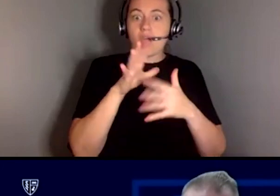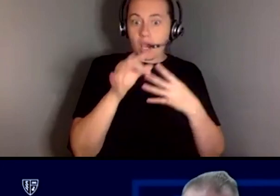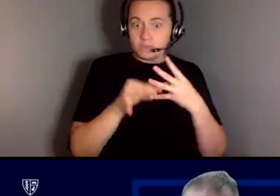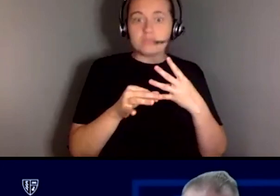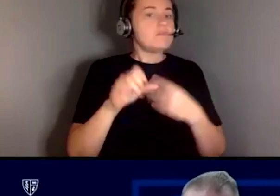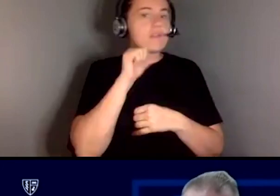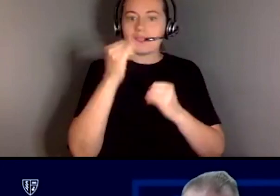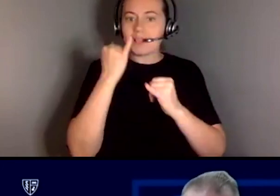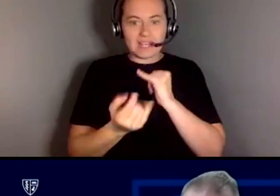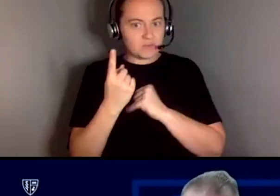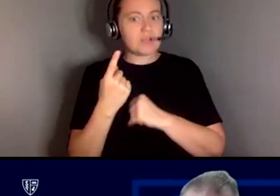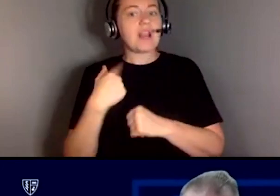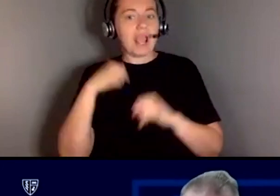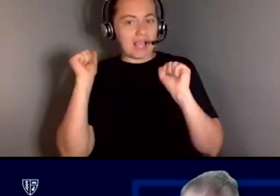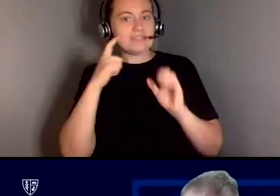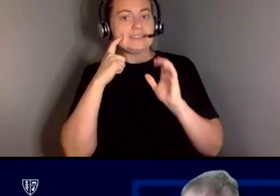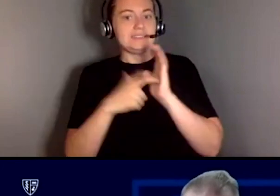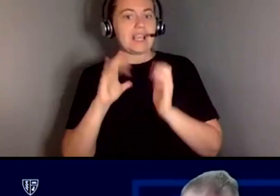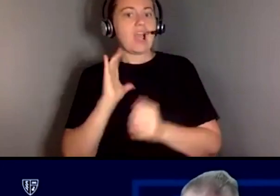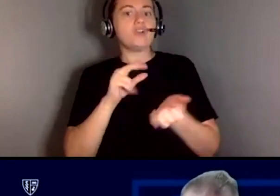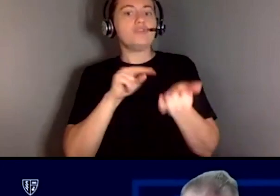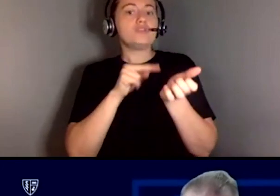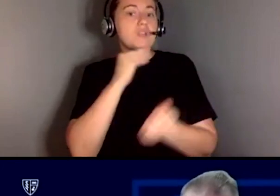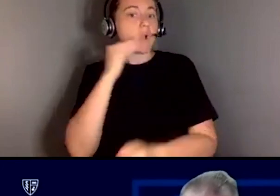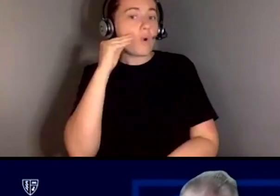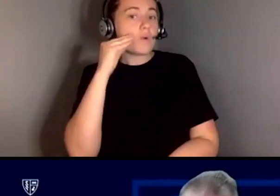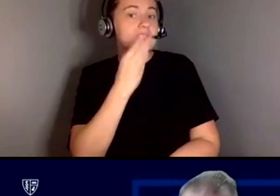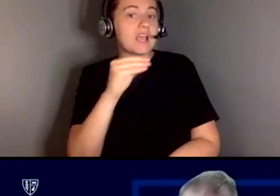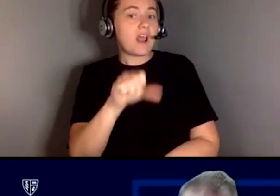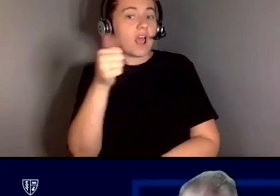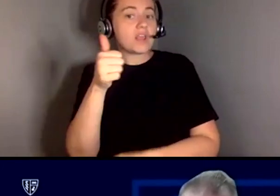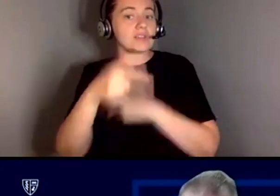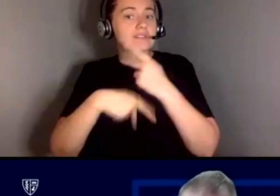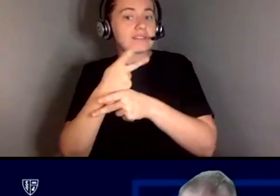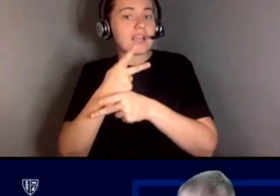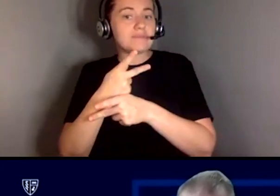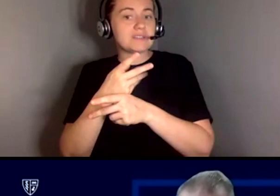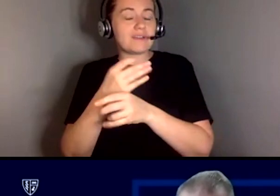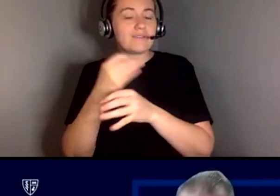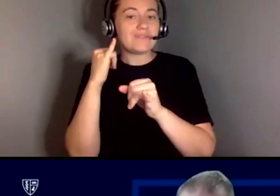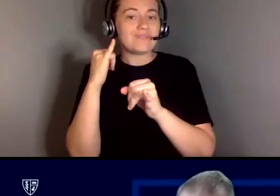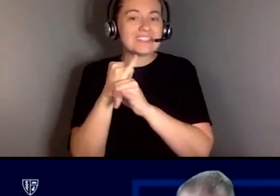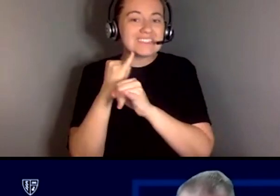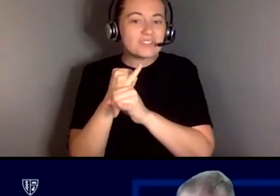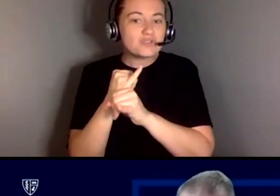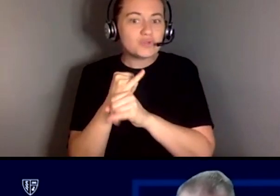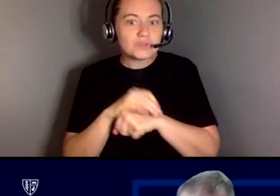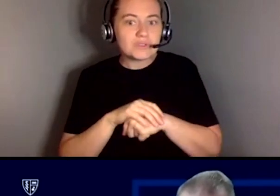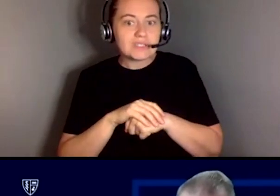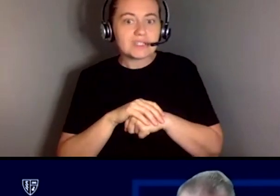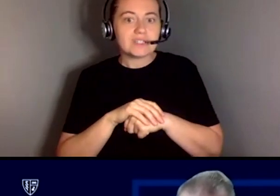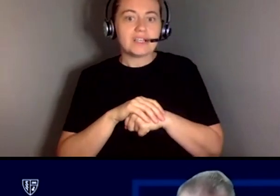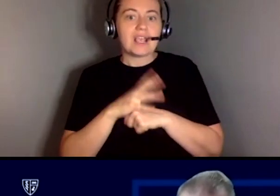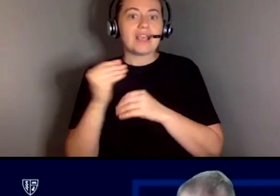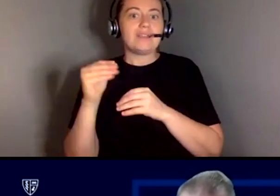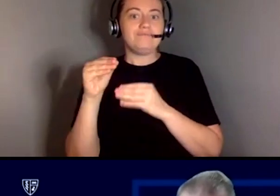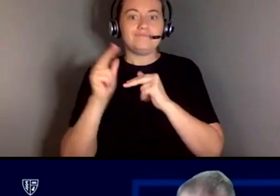are seeing our nursing homes and other type of institutions and facilities um